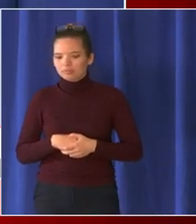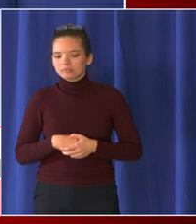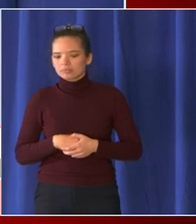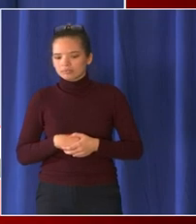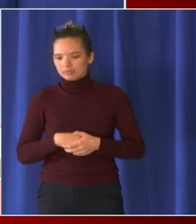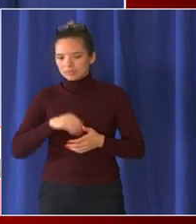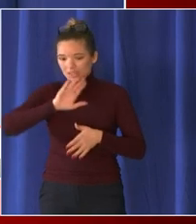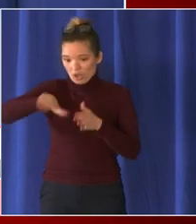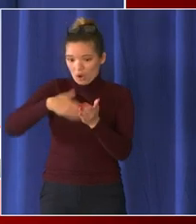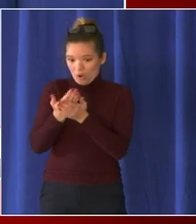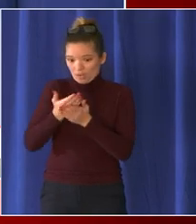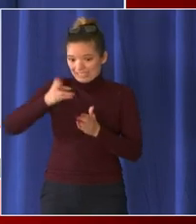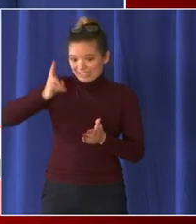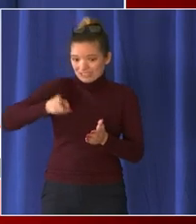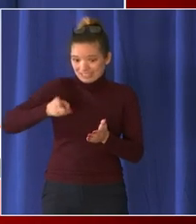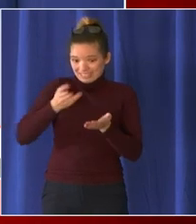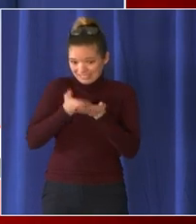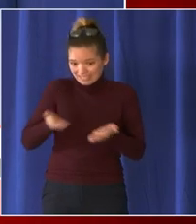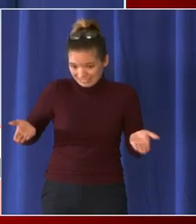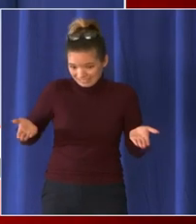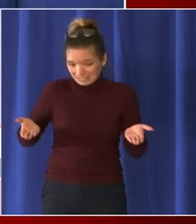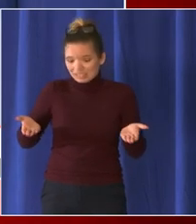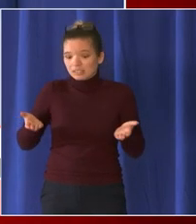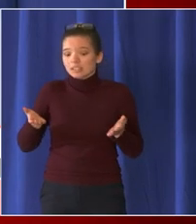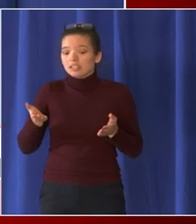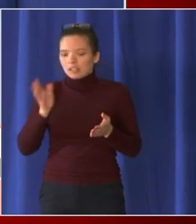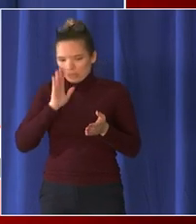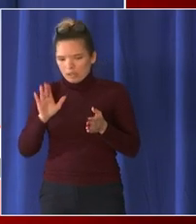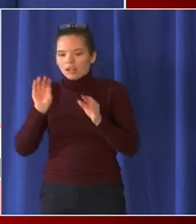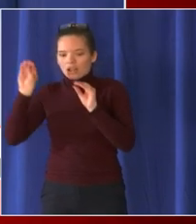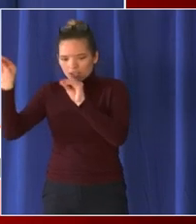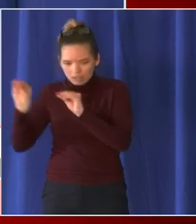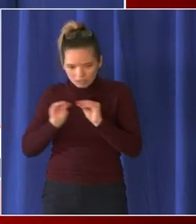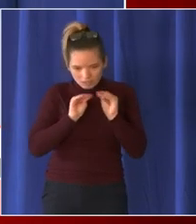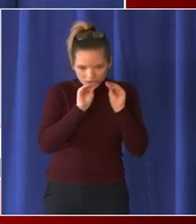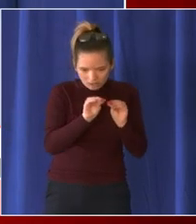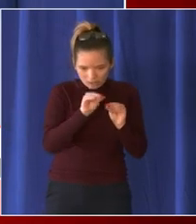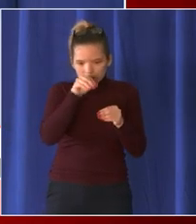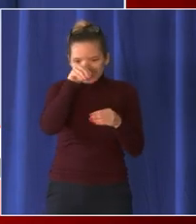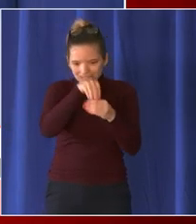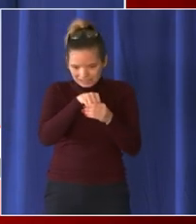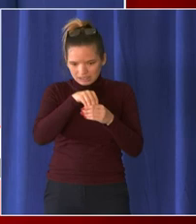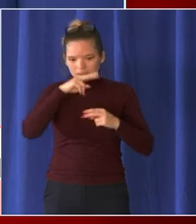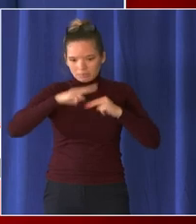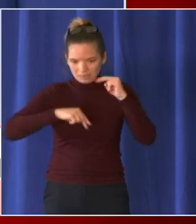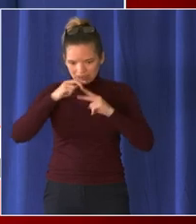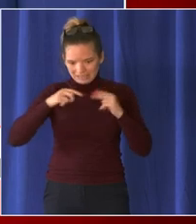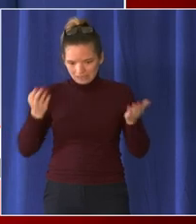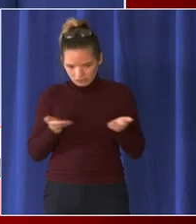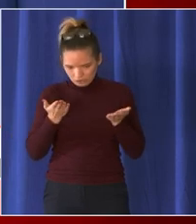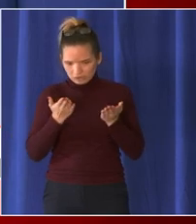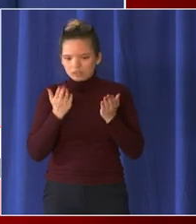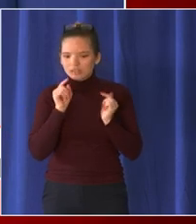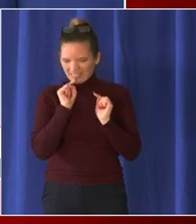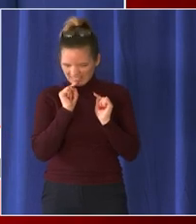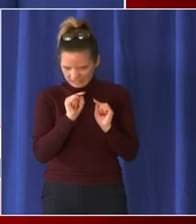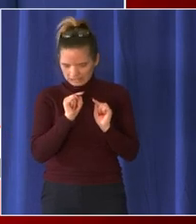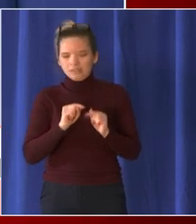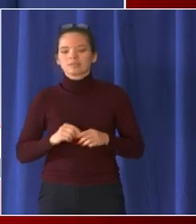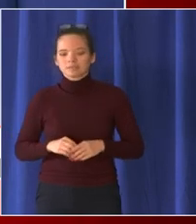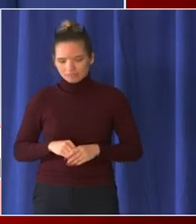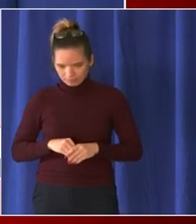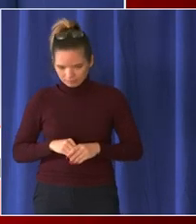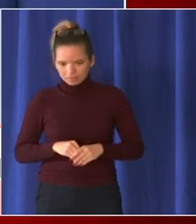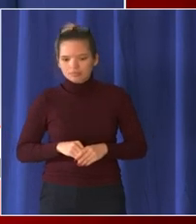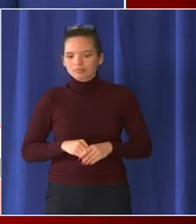building out a police museum within um this building here to uh to store and give